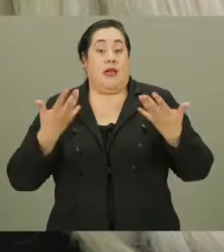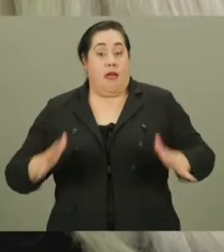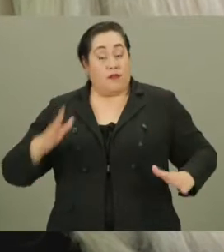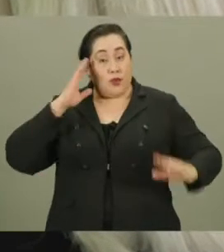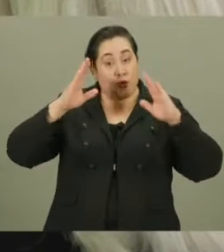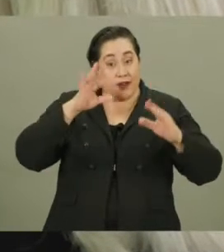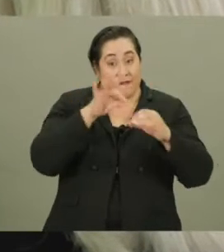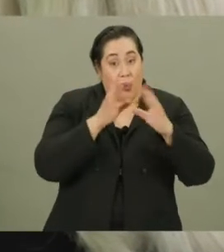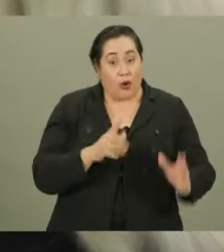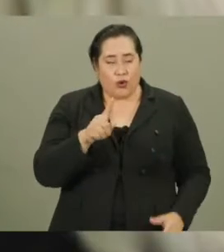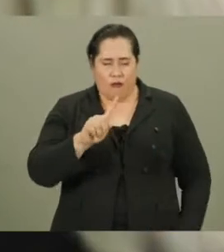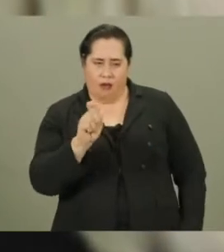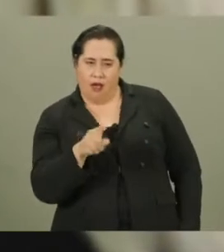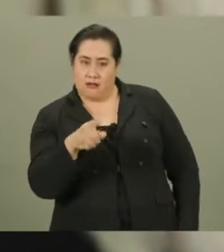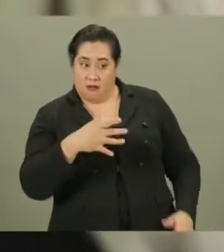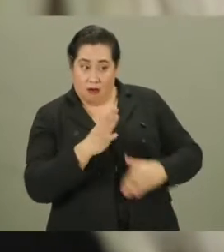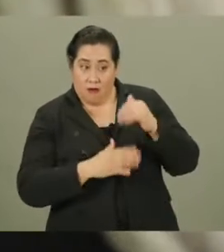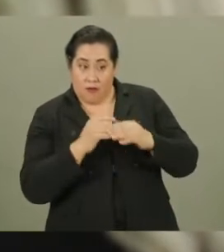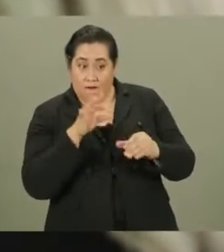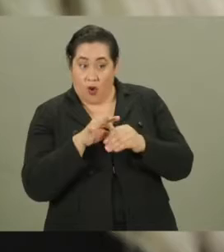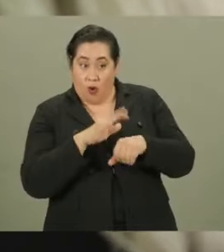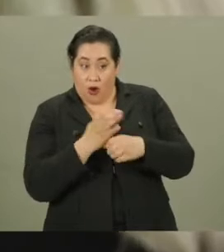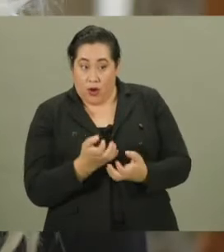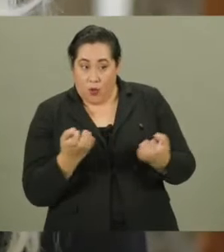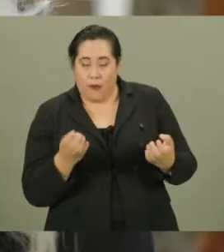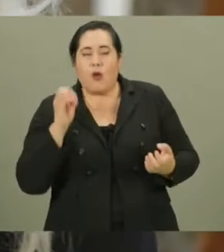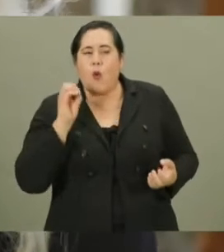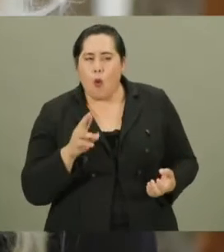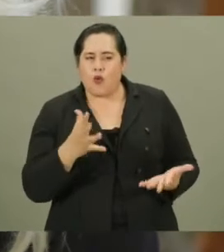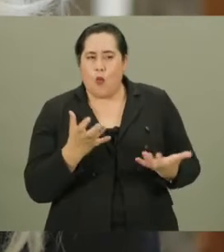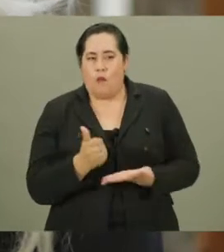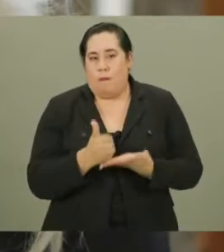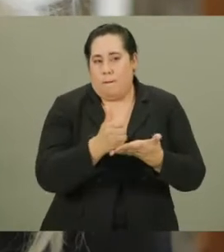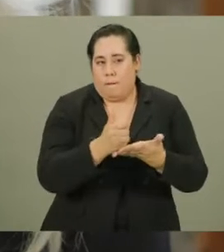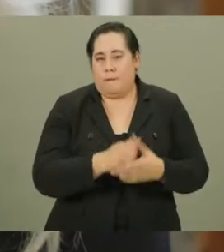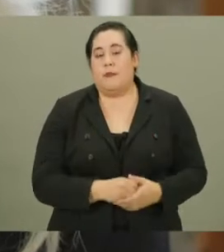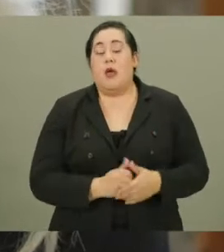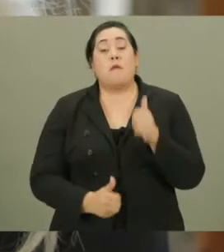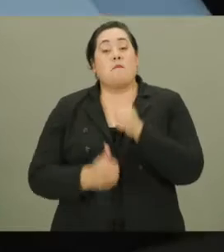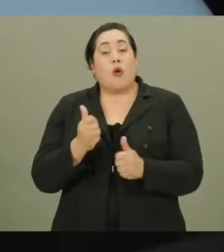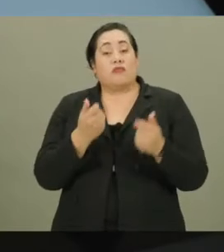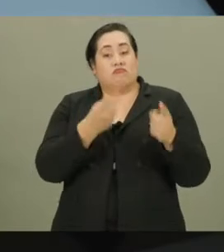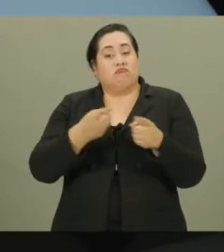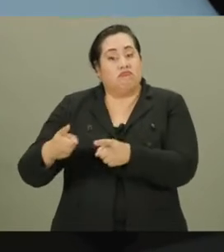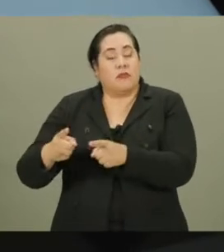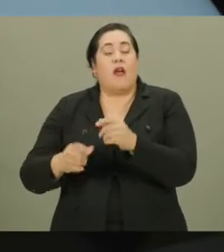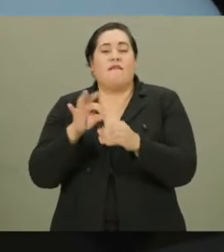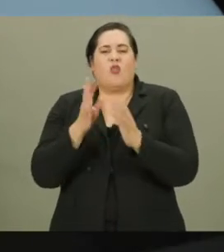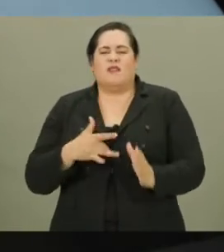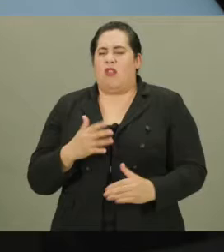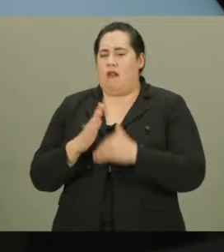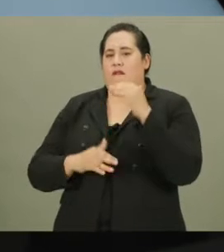After greeting the voter, you should ask if they are comfortable voting on the equipment or if they would like assistance. In most cases,